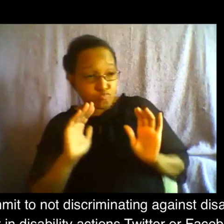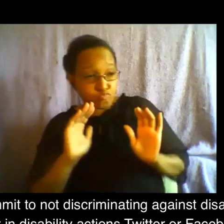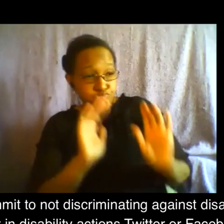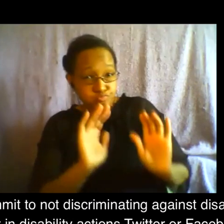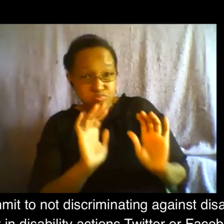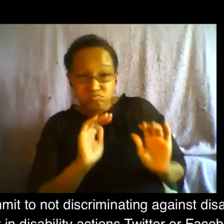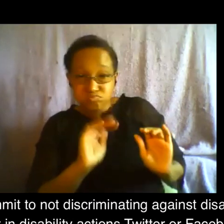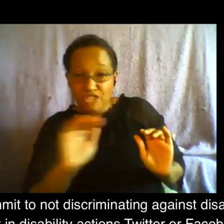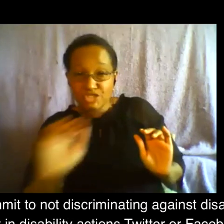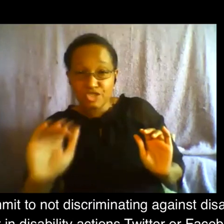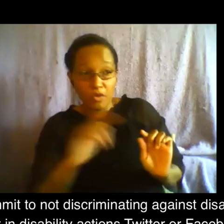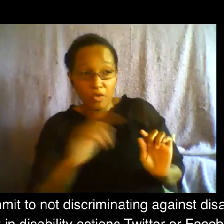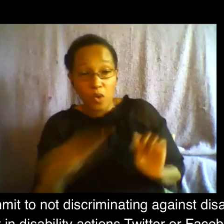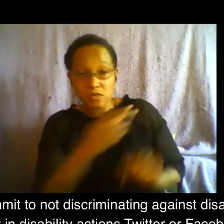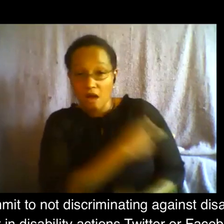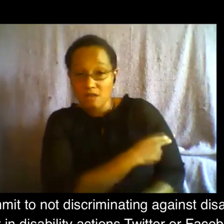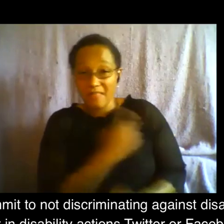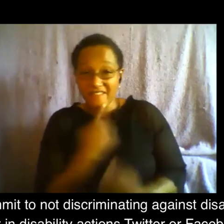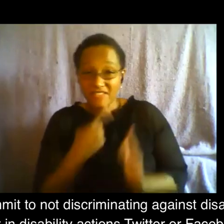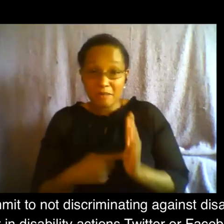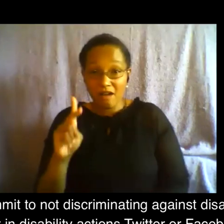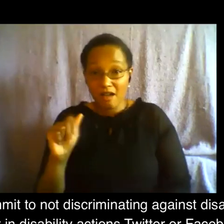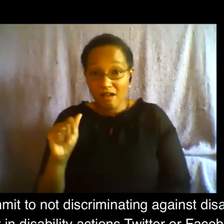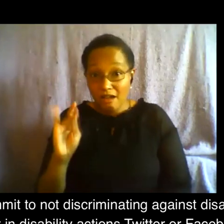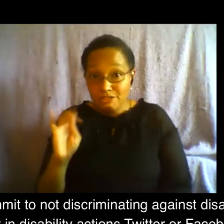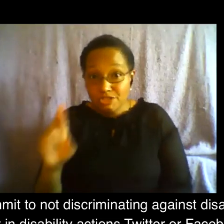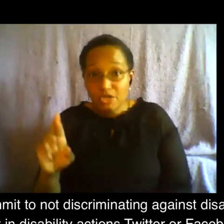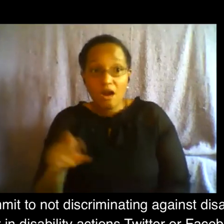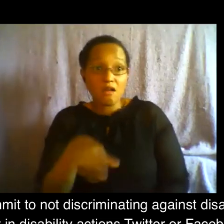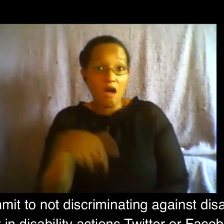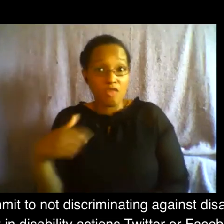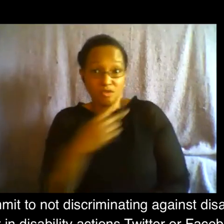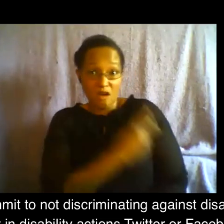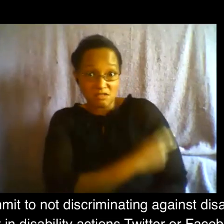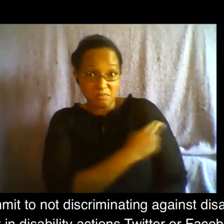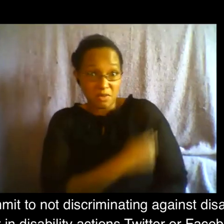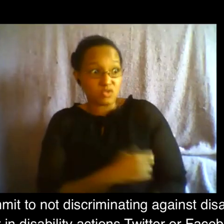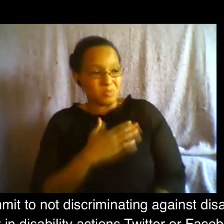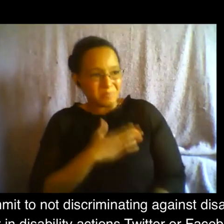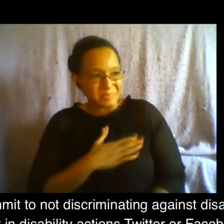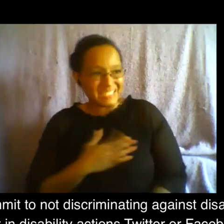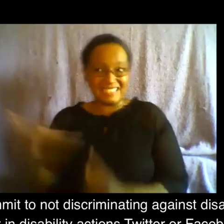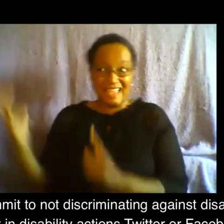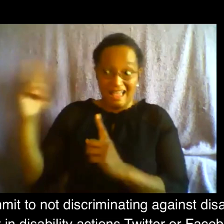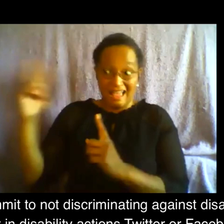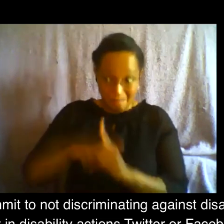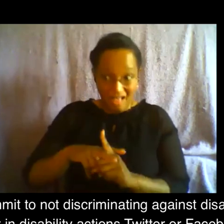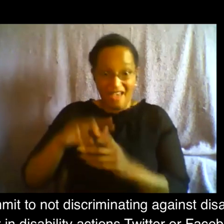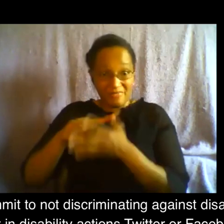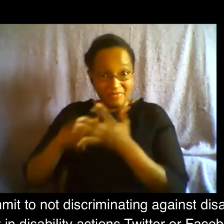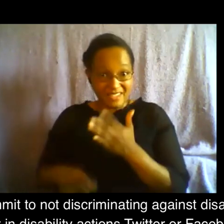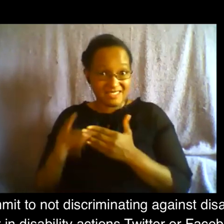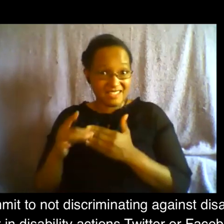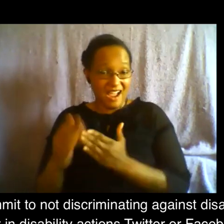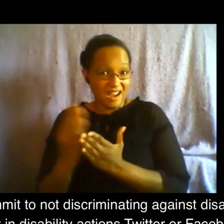guidelines and actually commit to not discriminating against disabled people and elders so uh you can do so by